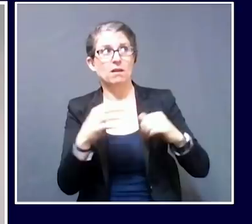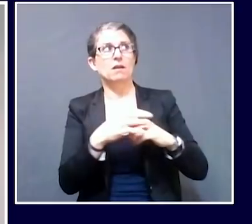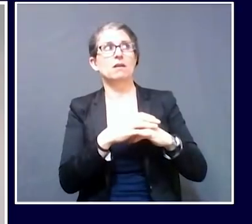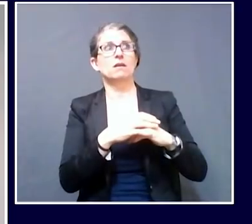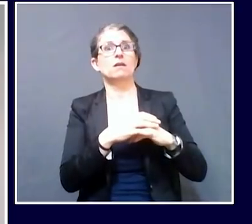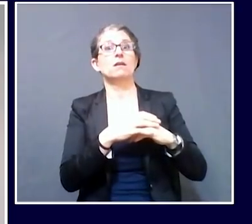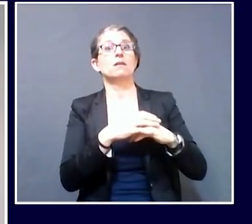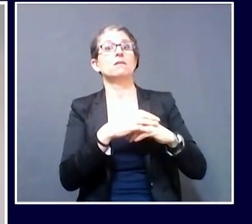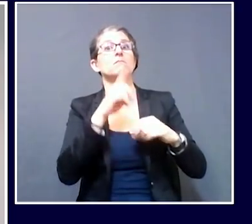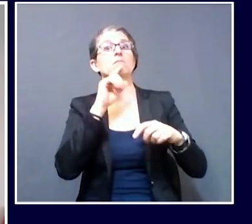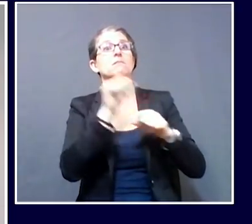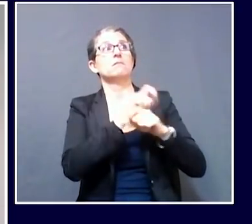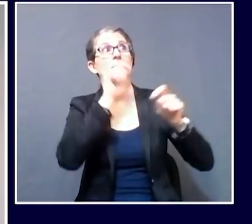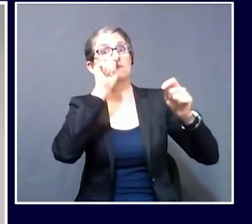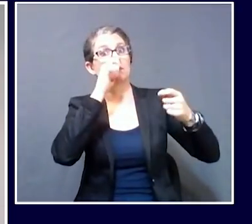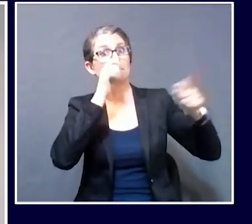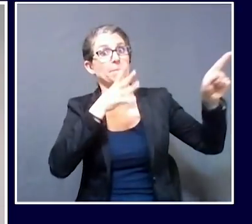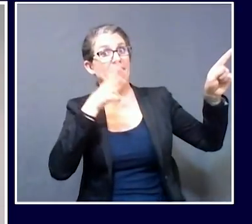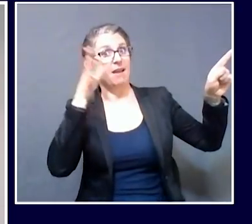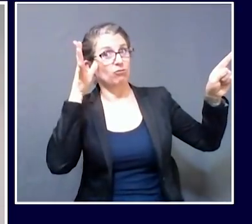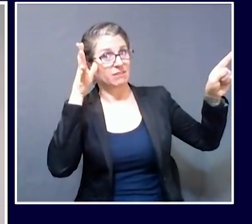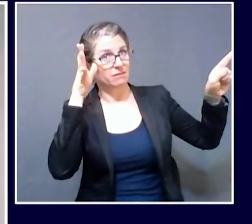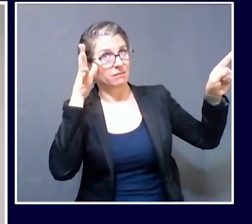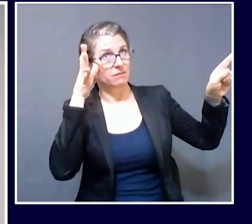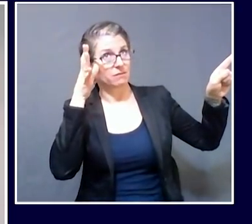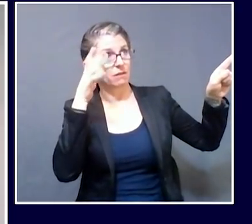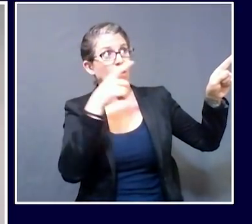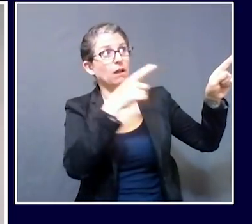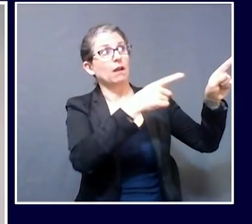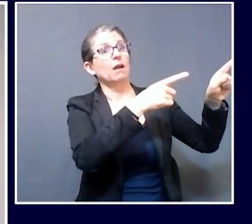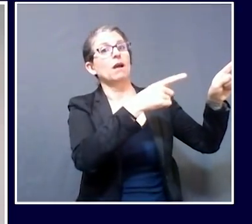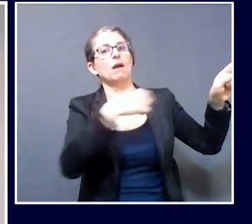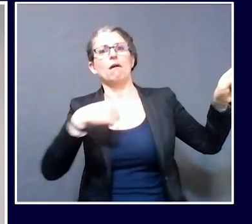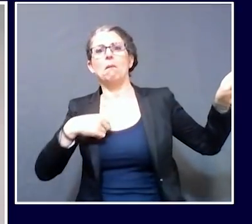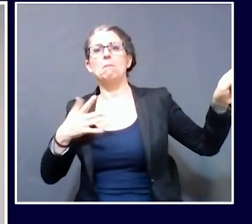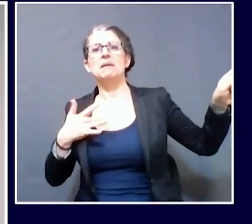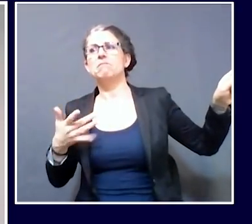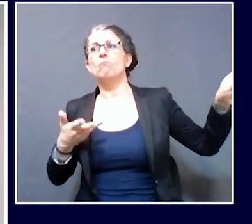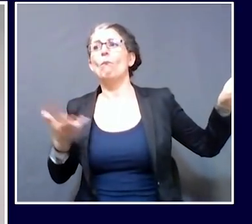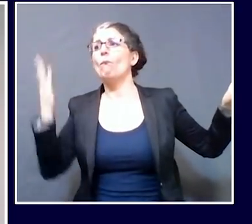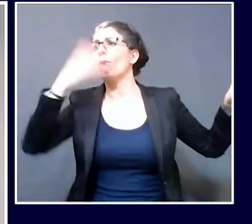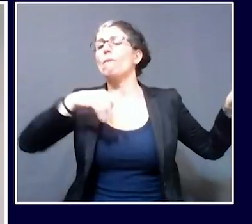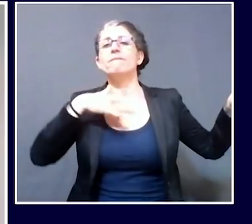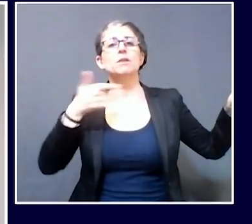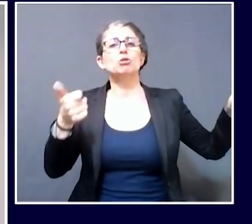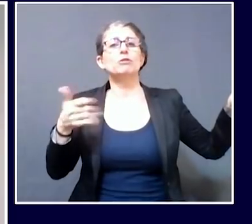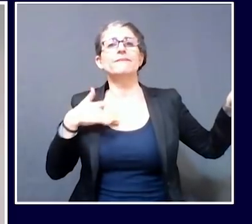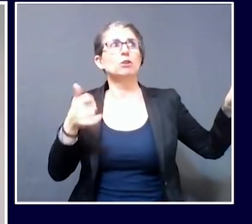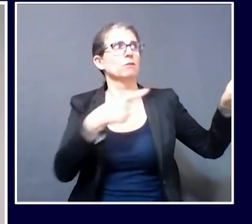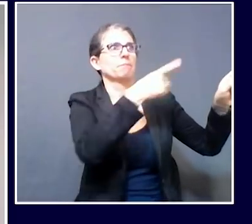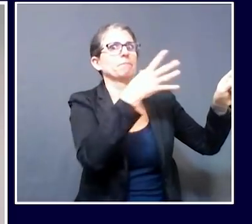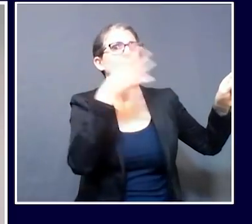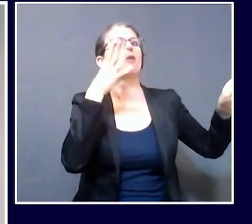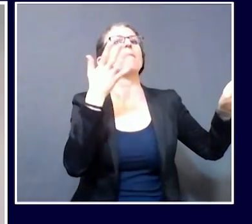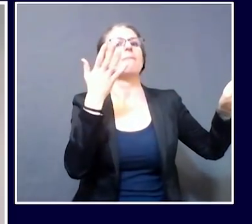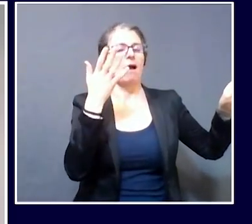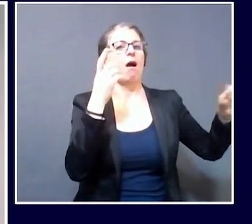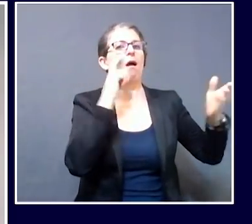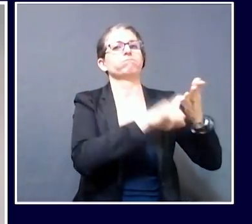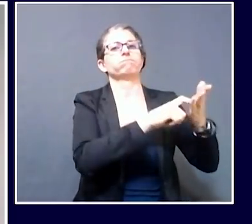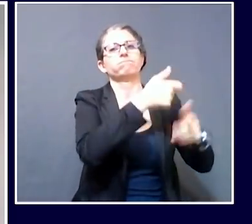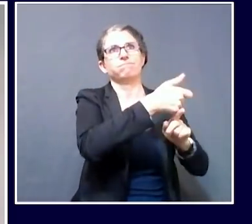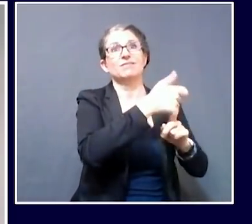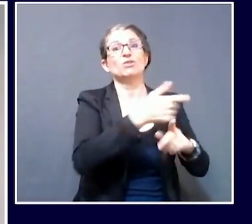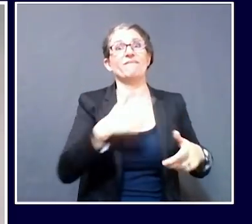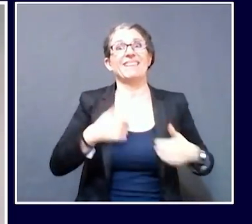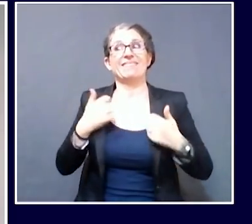is that the children, because they live, again, presumably in the same household as the adults they're traveling with, we wanted to focus on